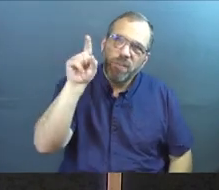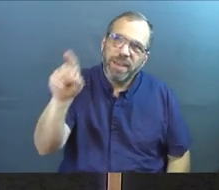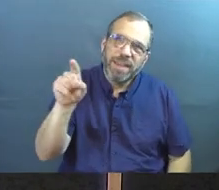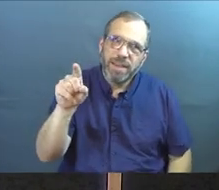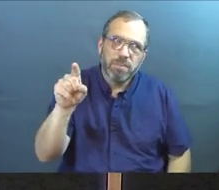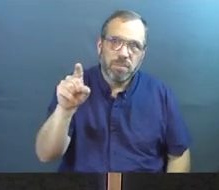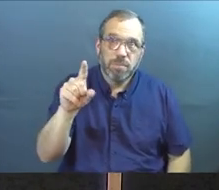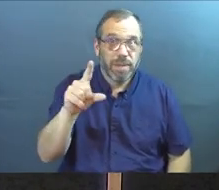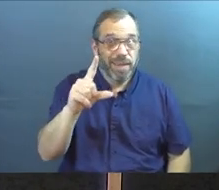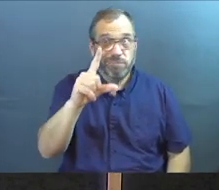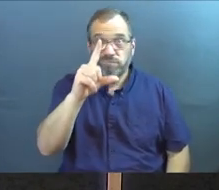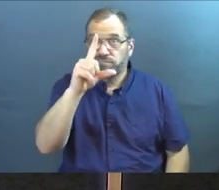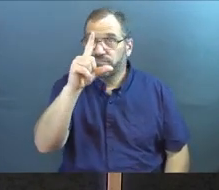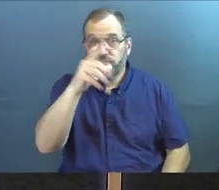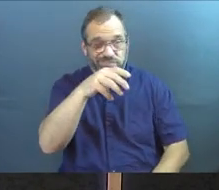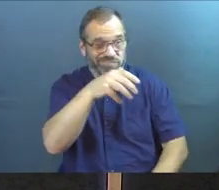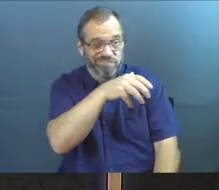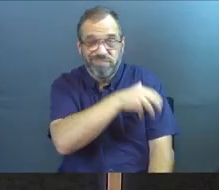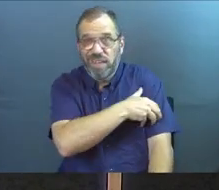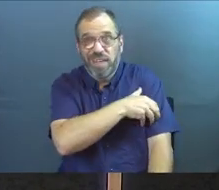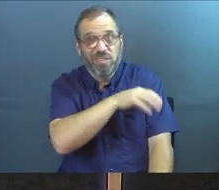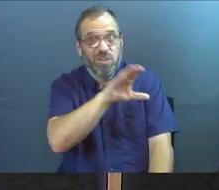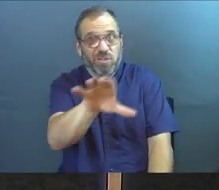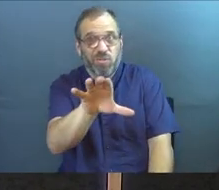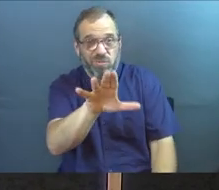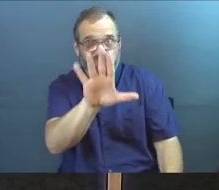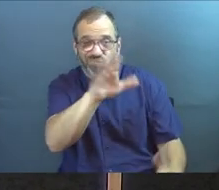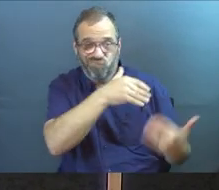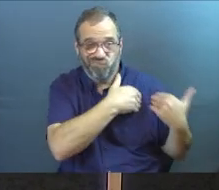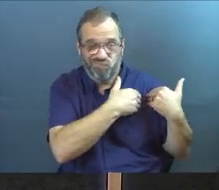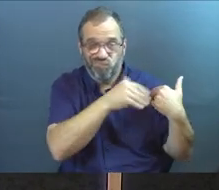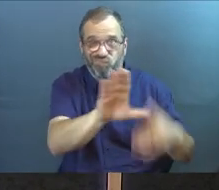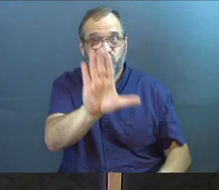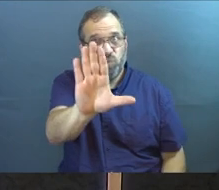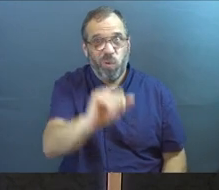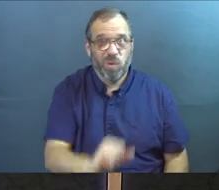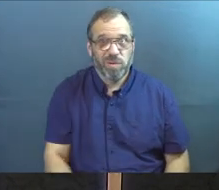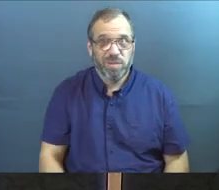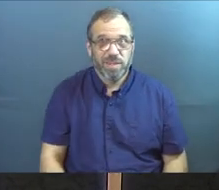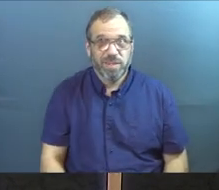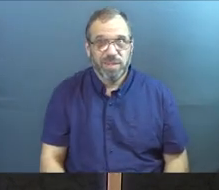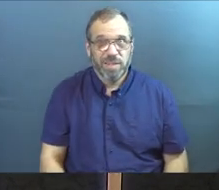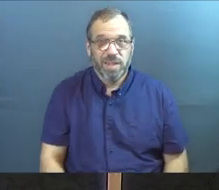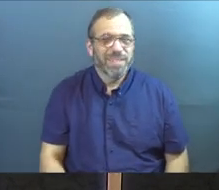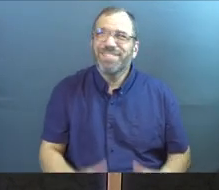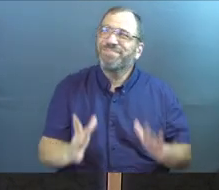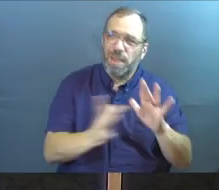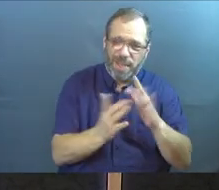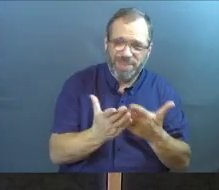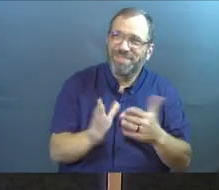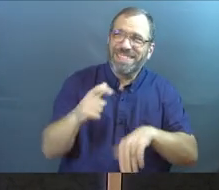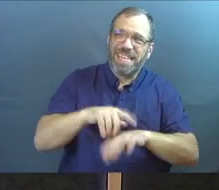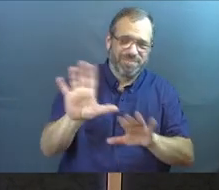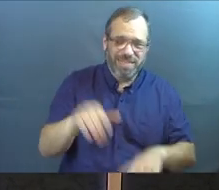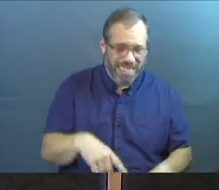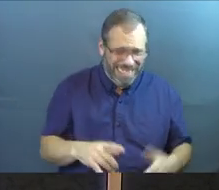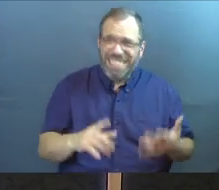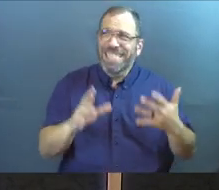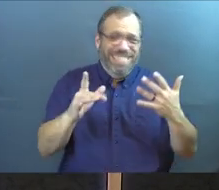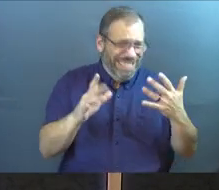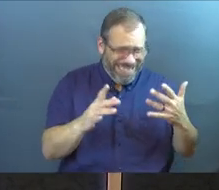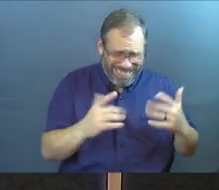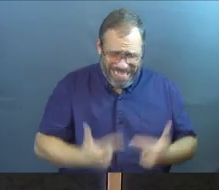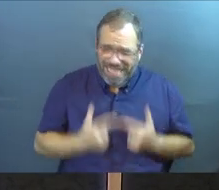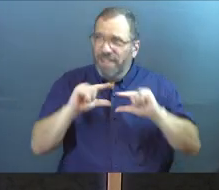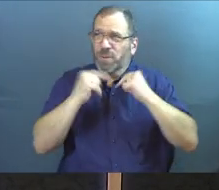kind of on you, guys. What will you do? I don't have time for the Bible. I don't have